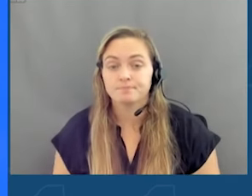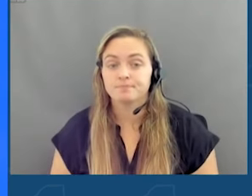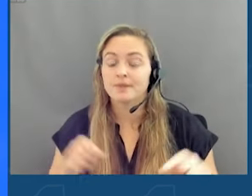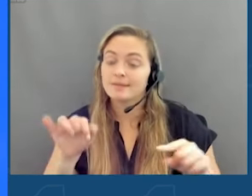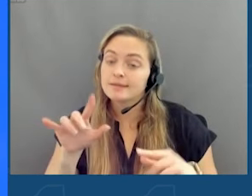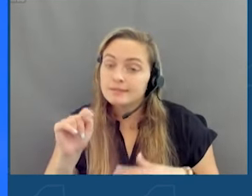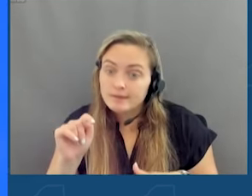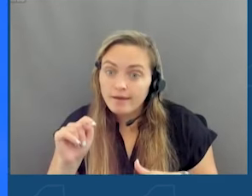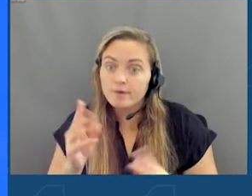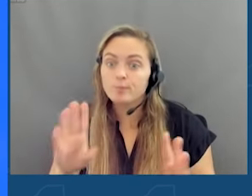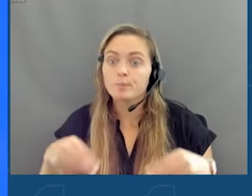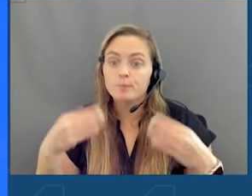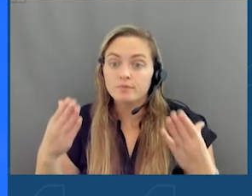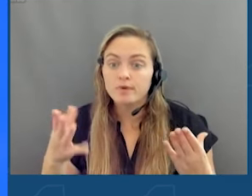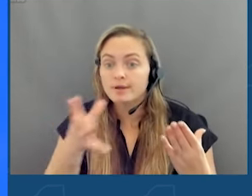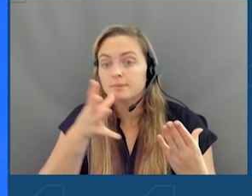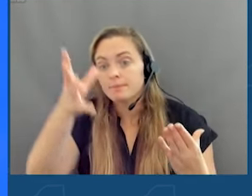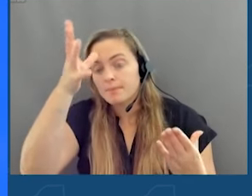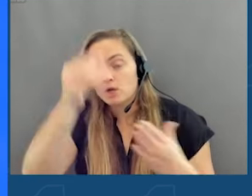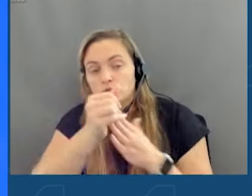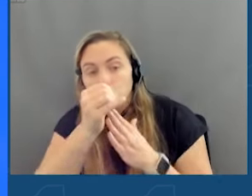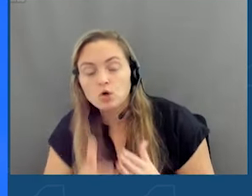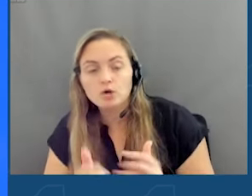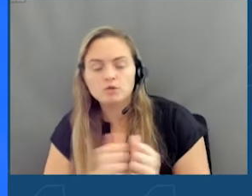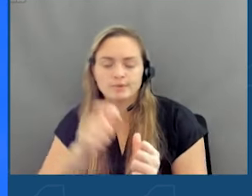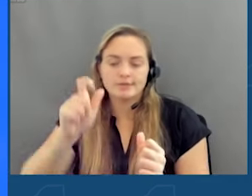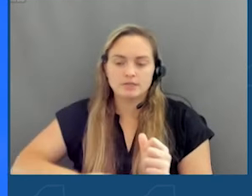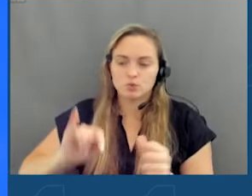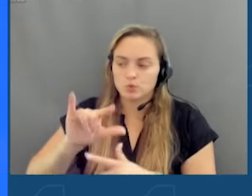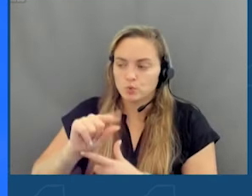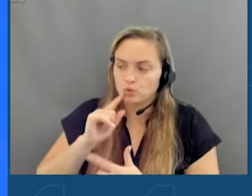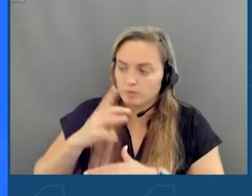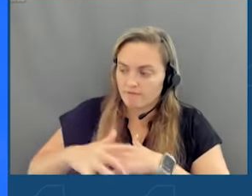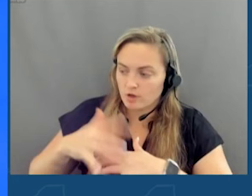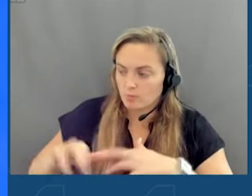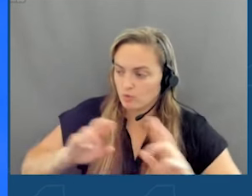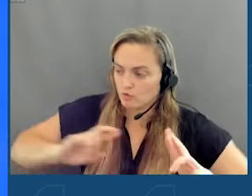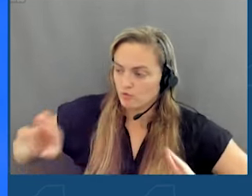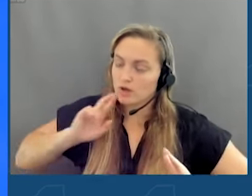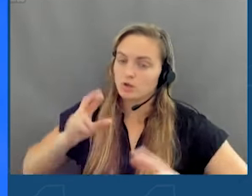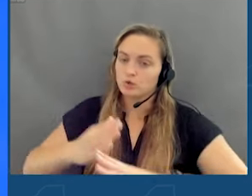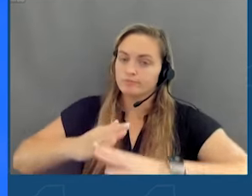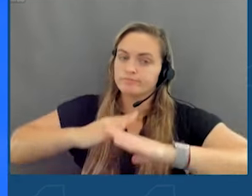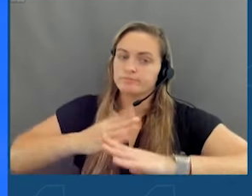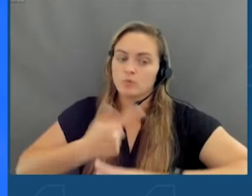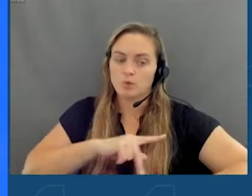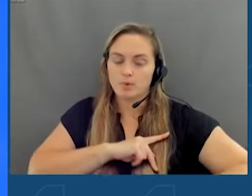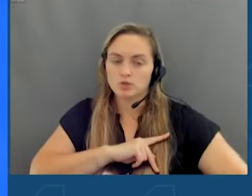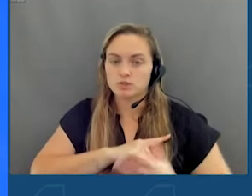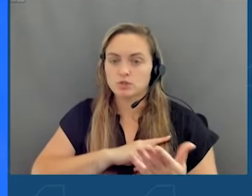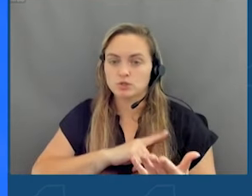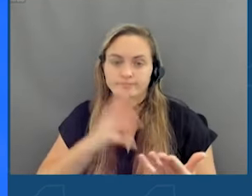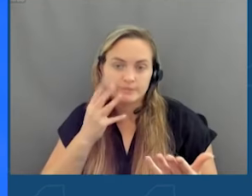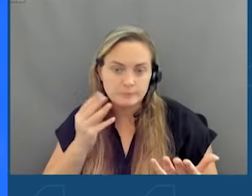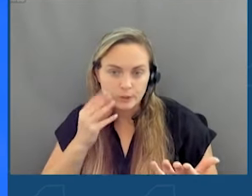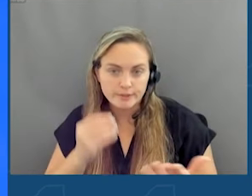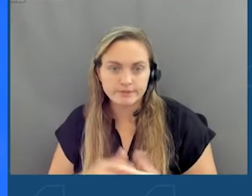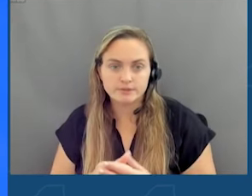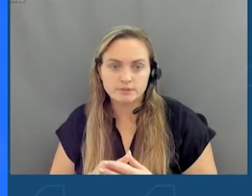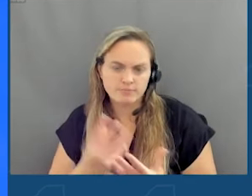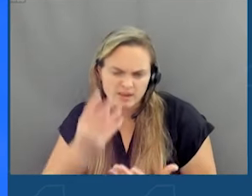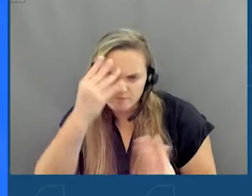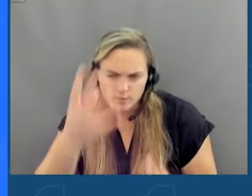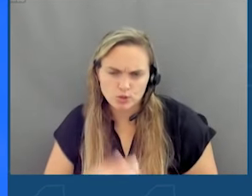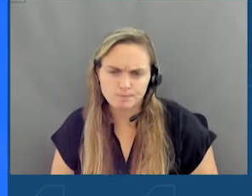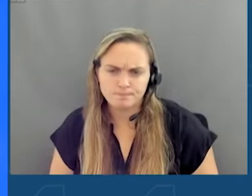provides parents and guardians with the necessary tools to safeguard their online personal experience and information.